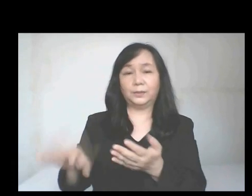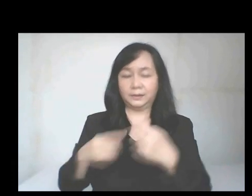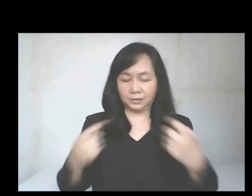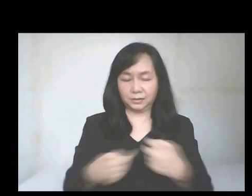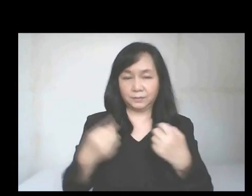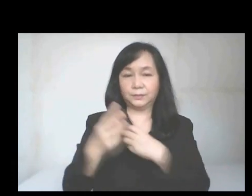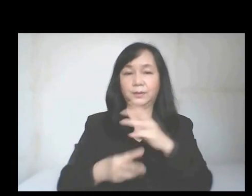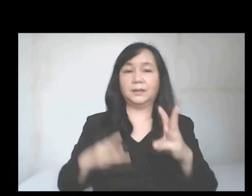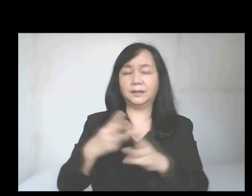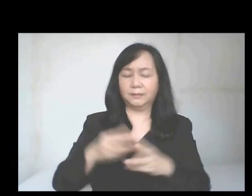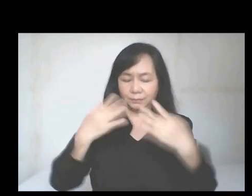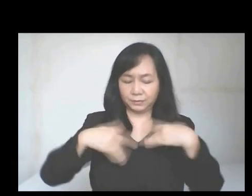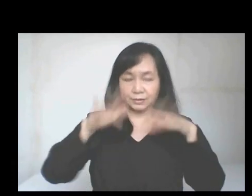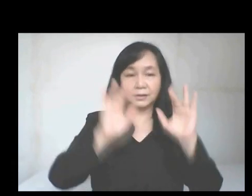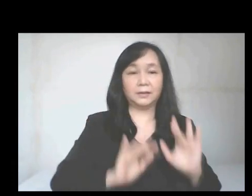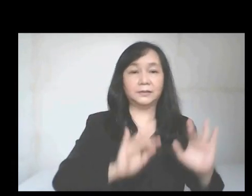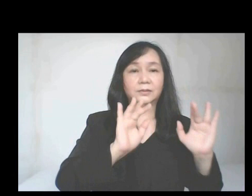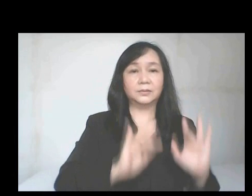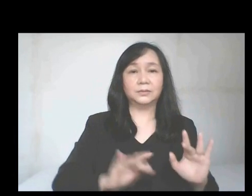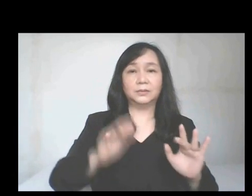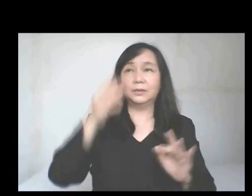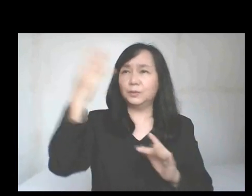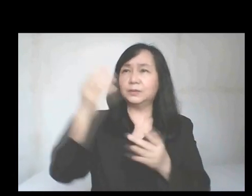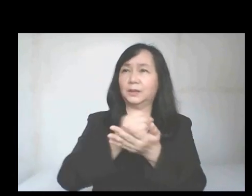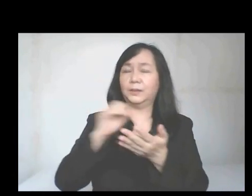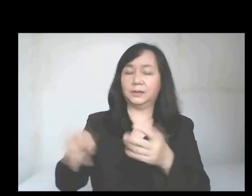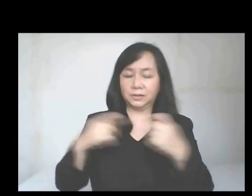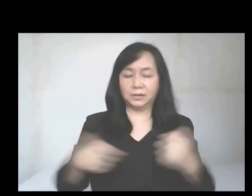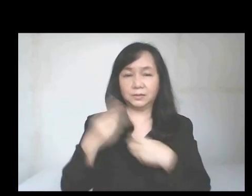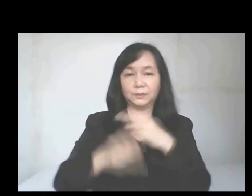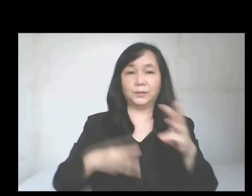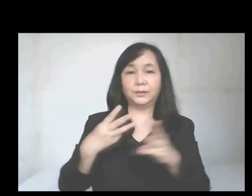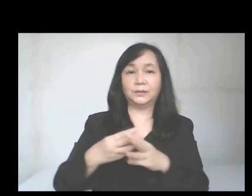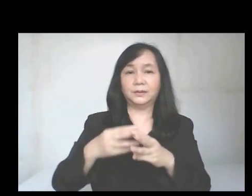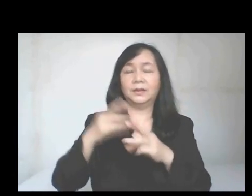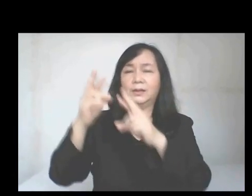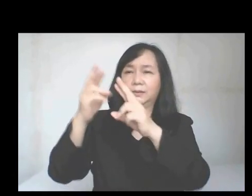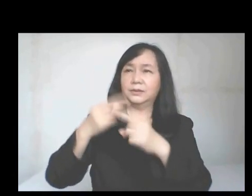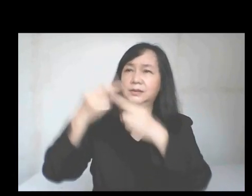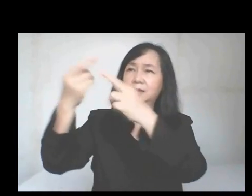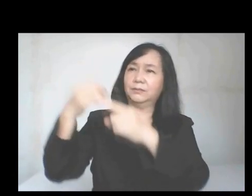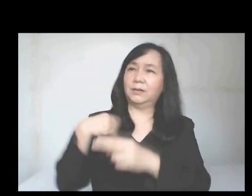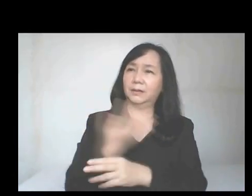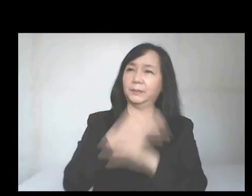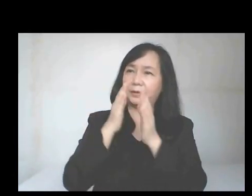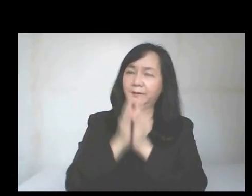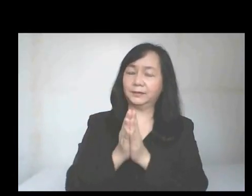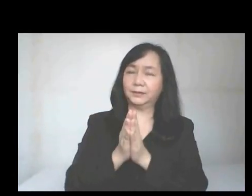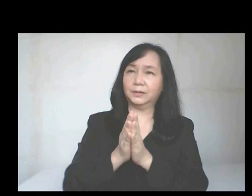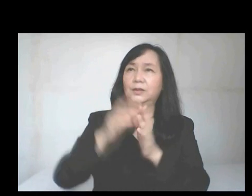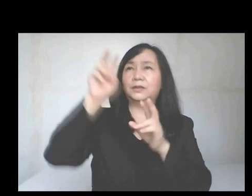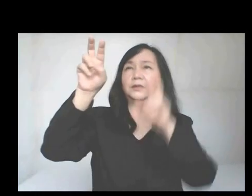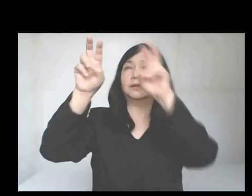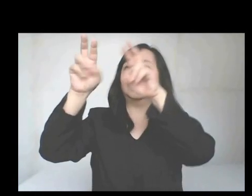away the sins of the world, have mercy on us, you take away the sins of the world, receive our prayer, you are